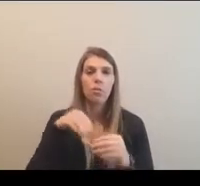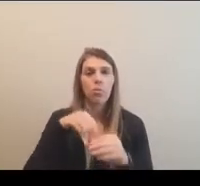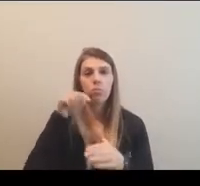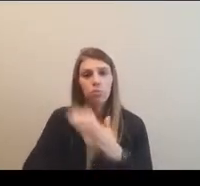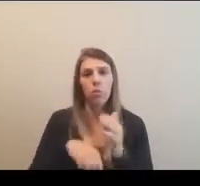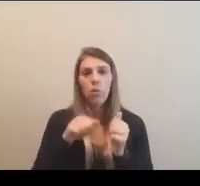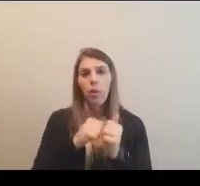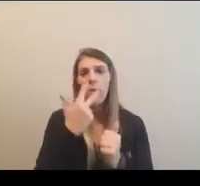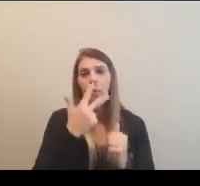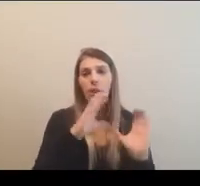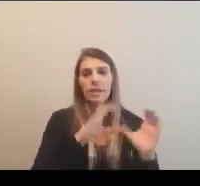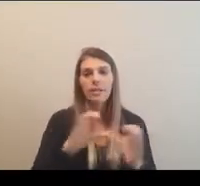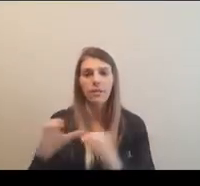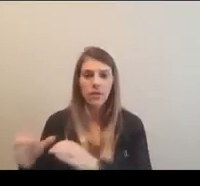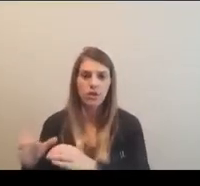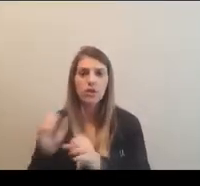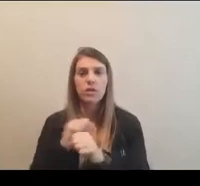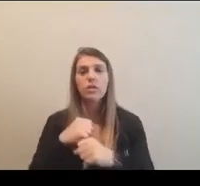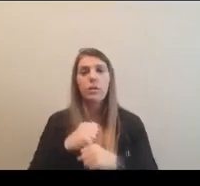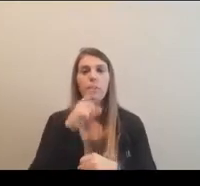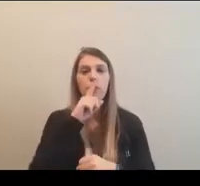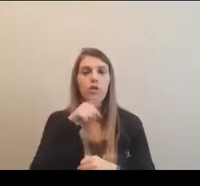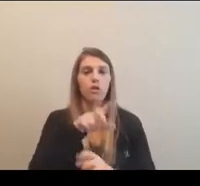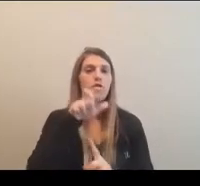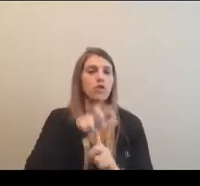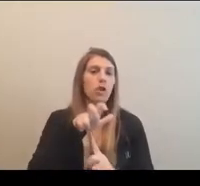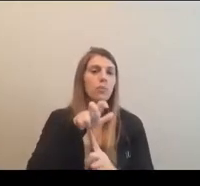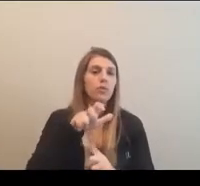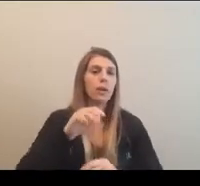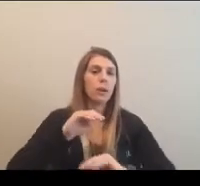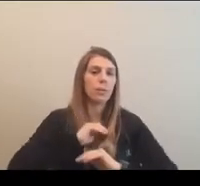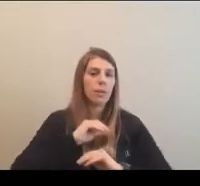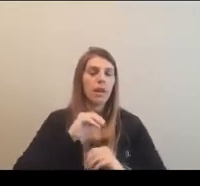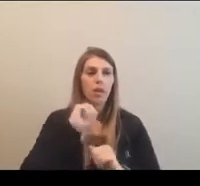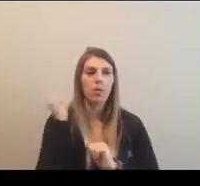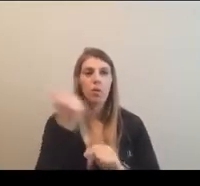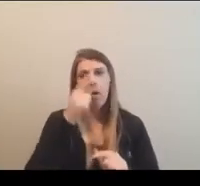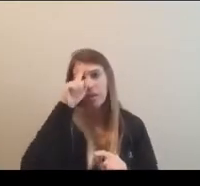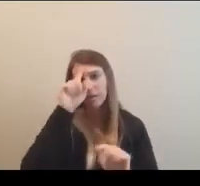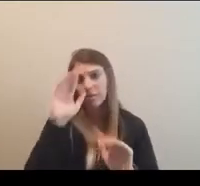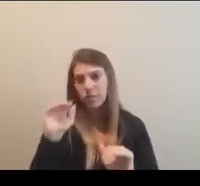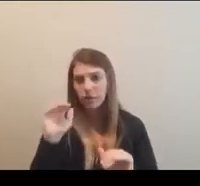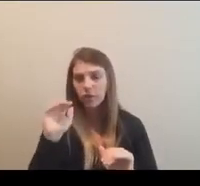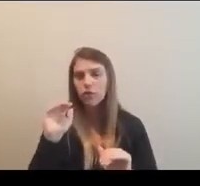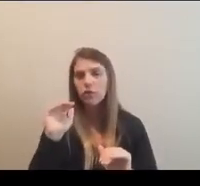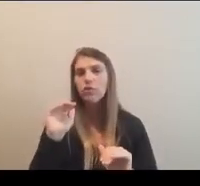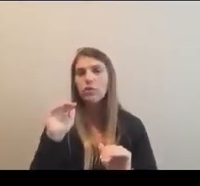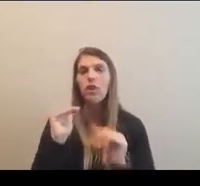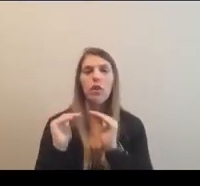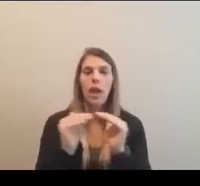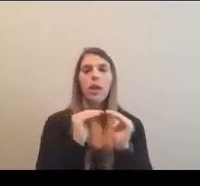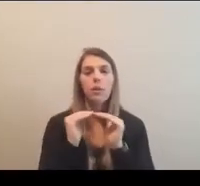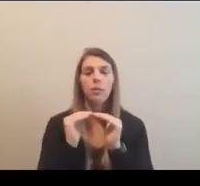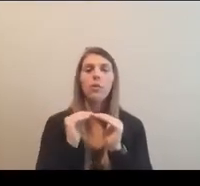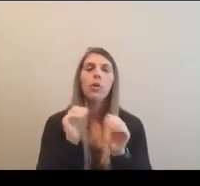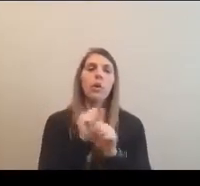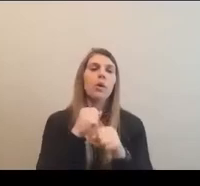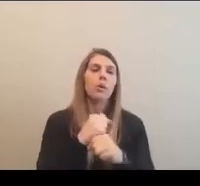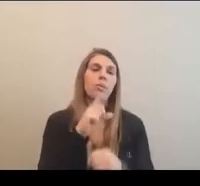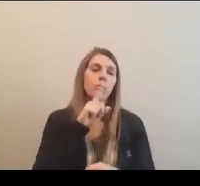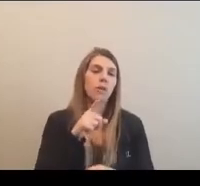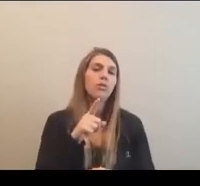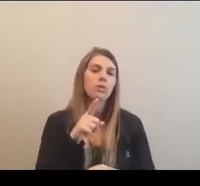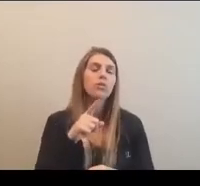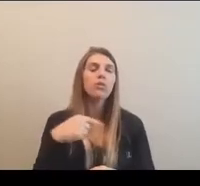three divisions to be sure that those championships are meeting everyone's expectations and, and that they're equitable. So I want to make sure that, that I,